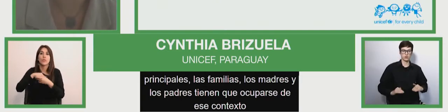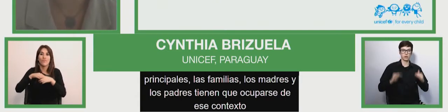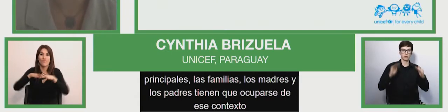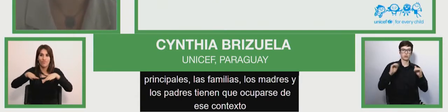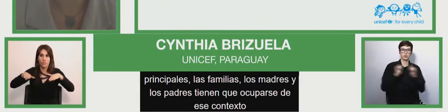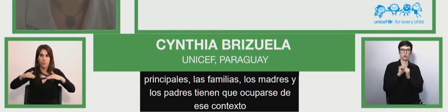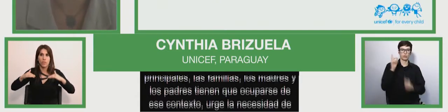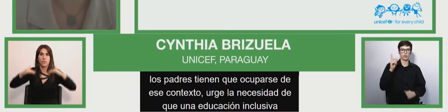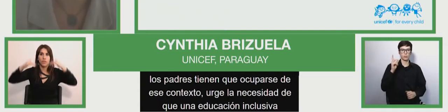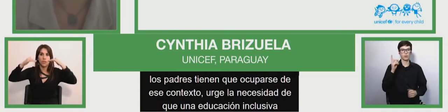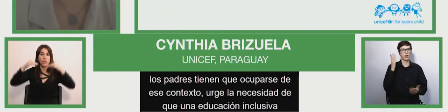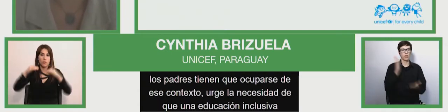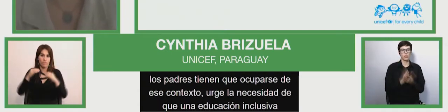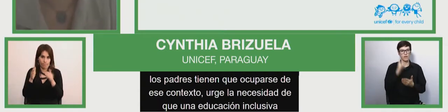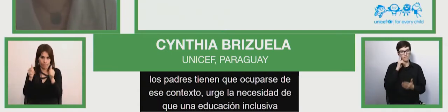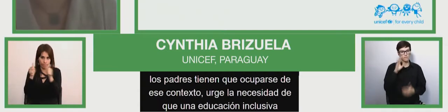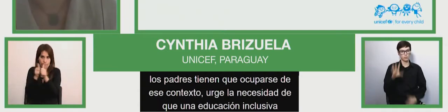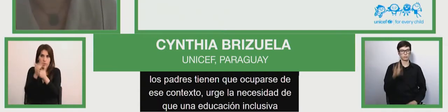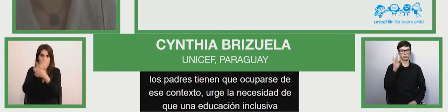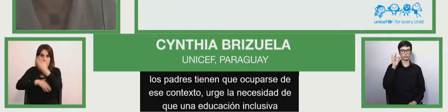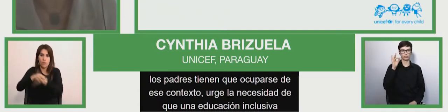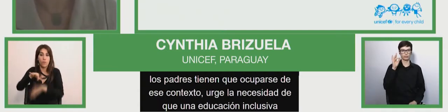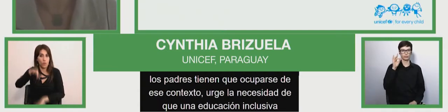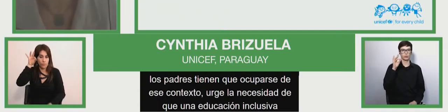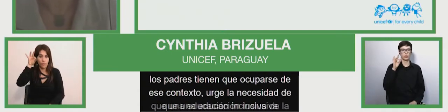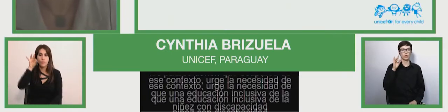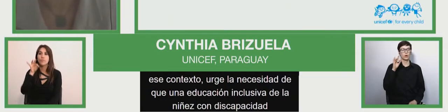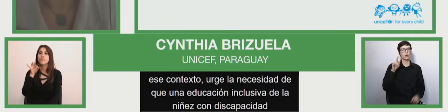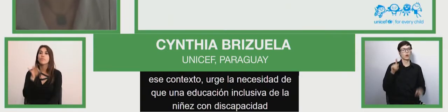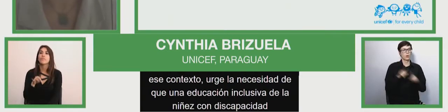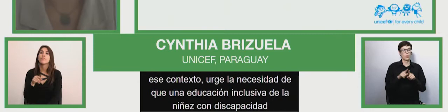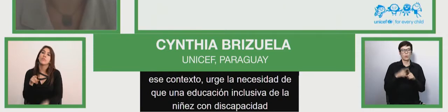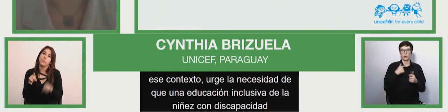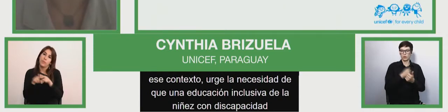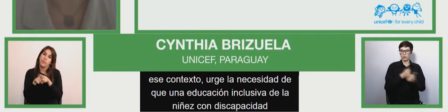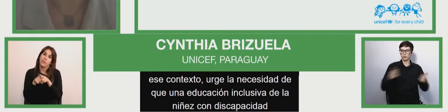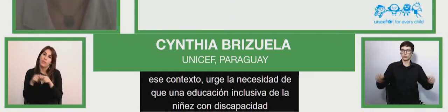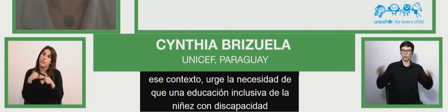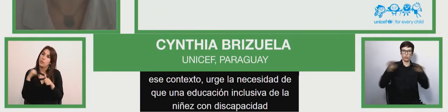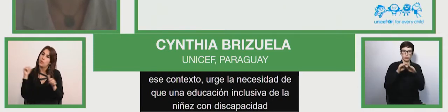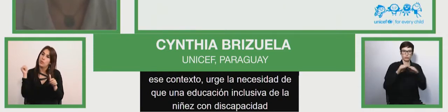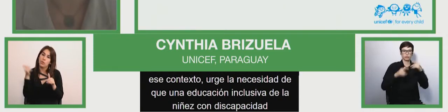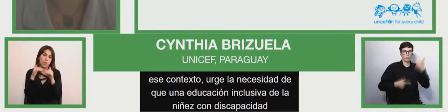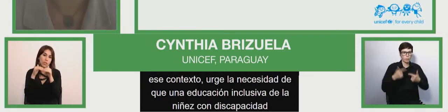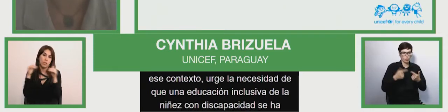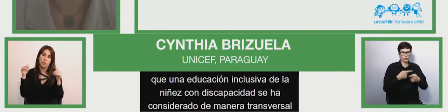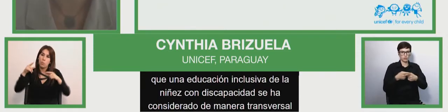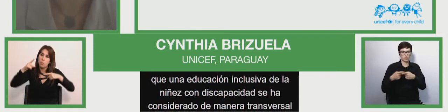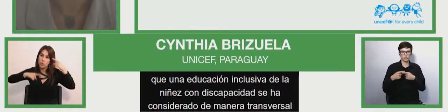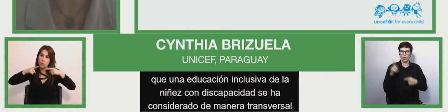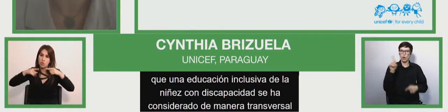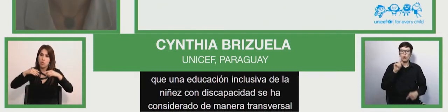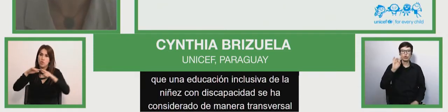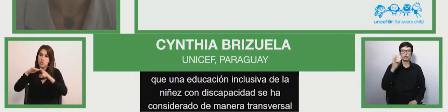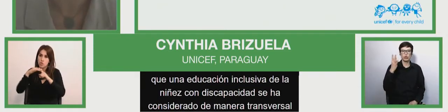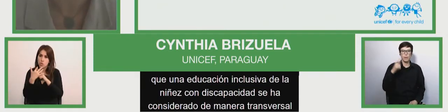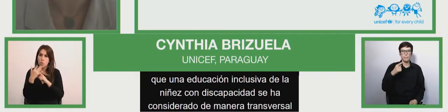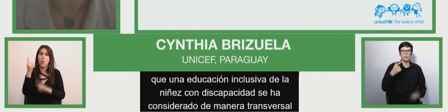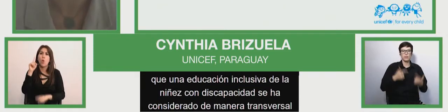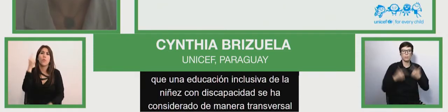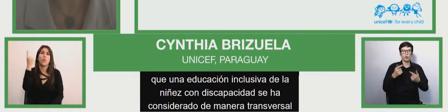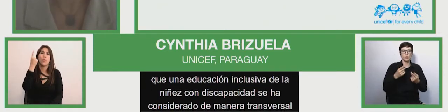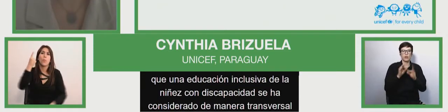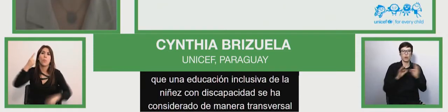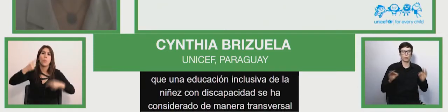considered as an across-the-board issue as i studied in all policies not only education policy